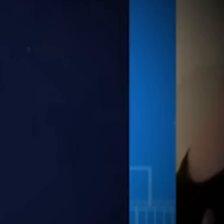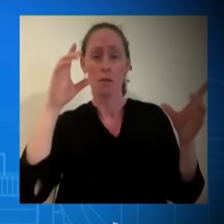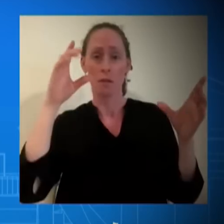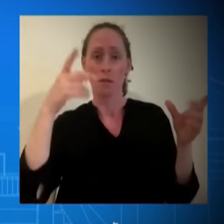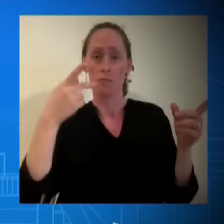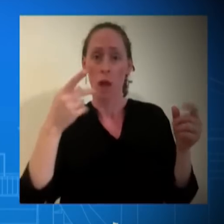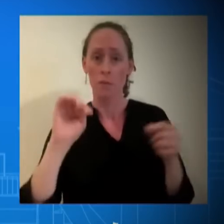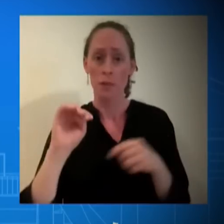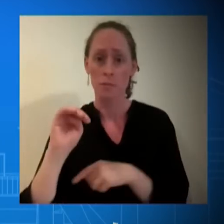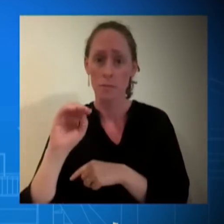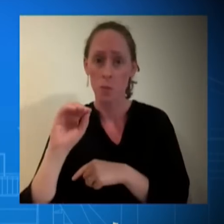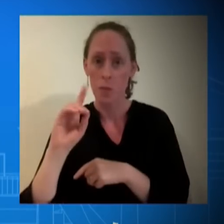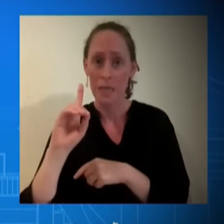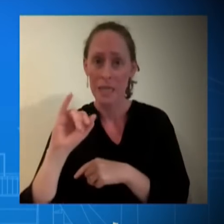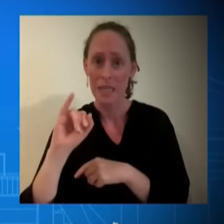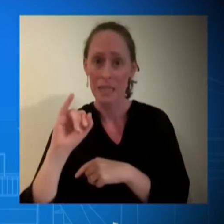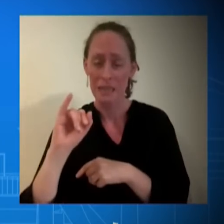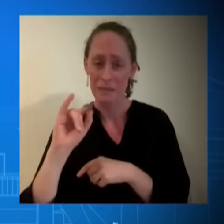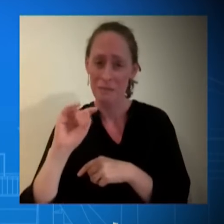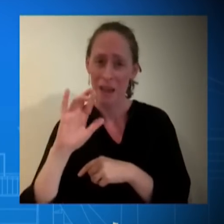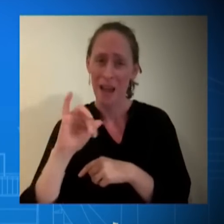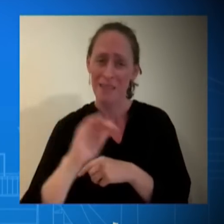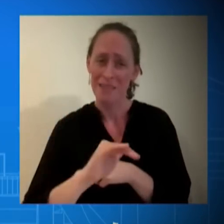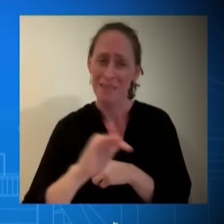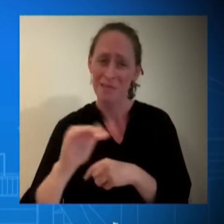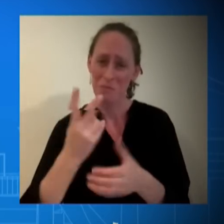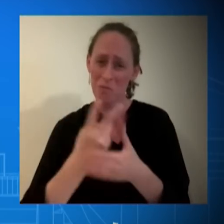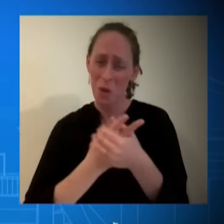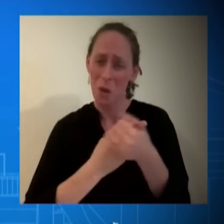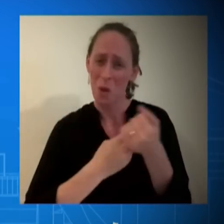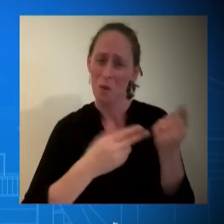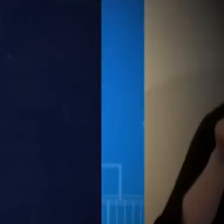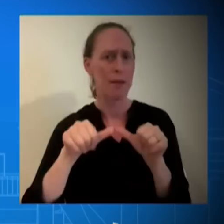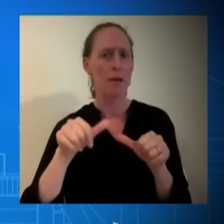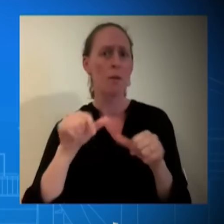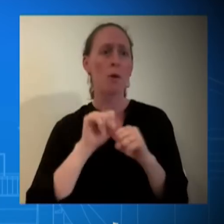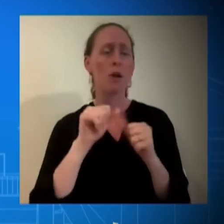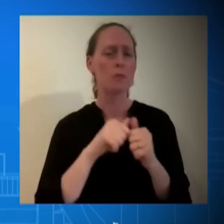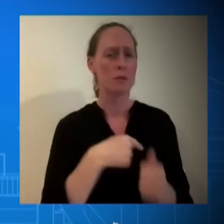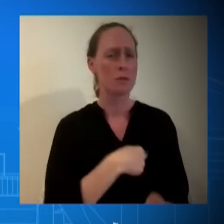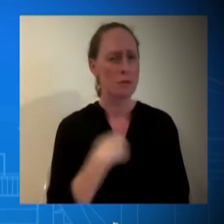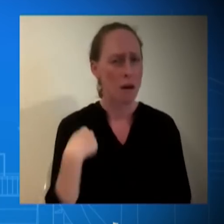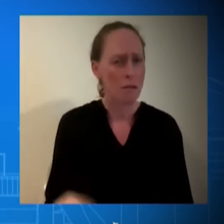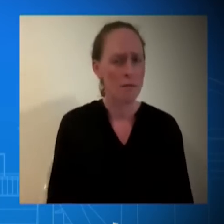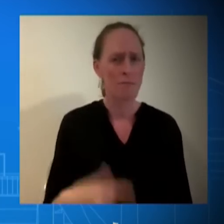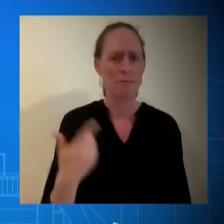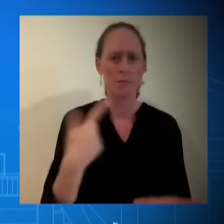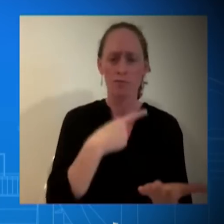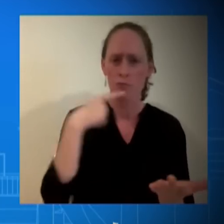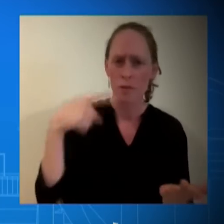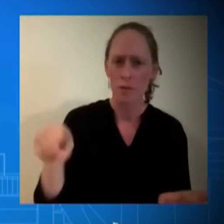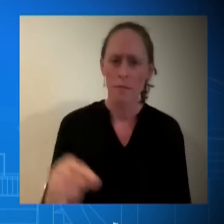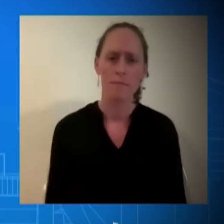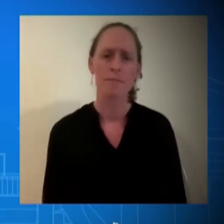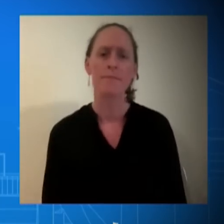China? I think pressure is just the wrong word. mean, that's not how President Biden operates. He will look for the opportunity to speak with both of them